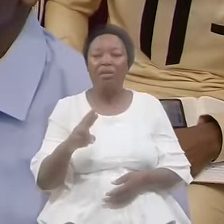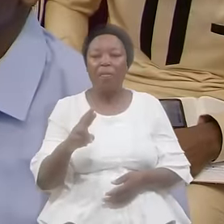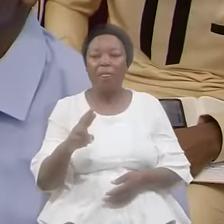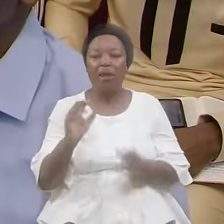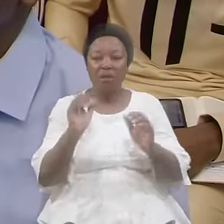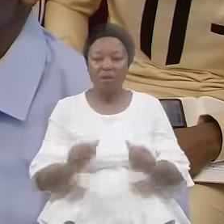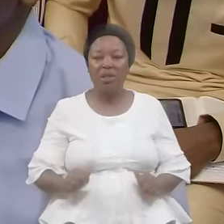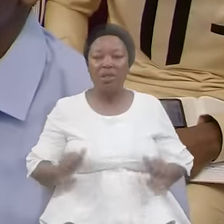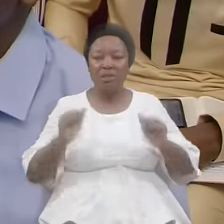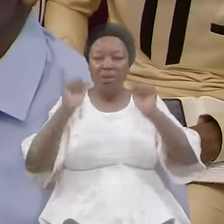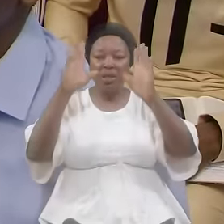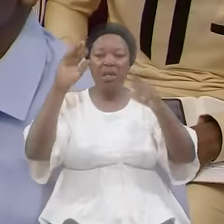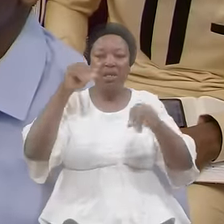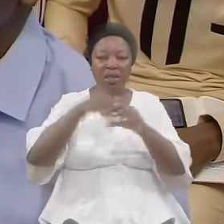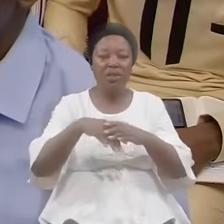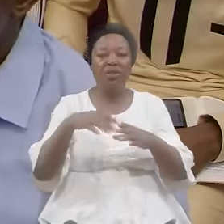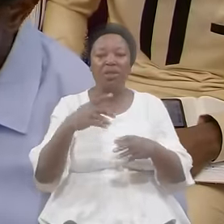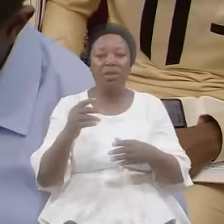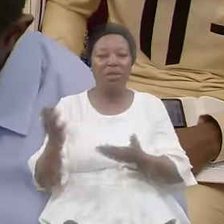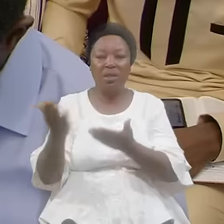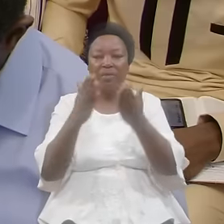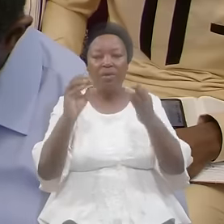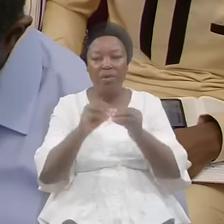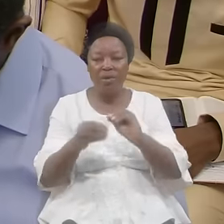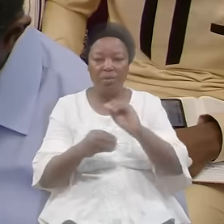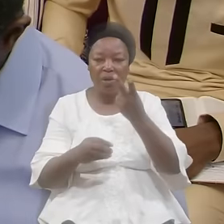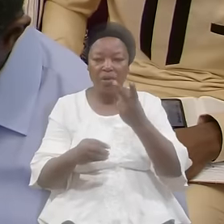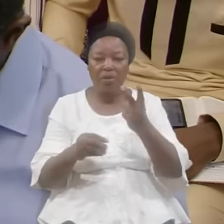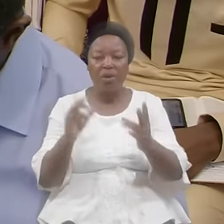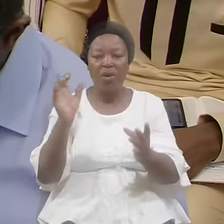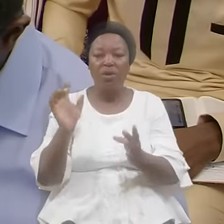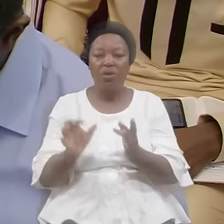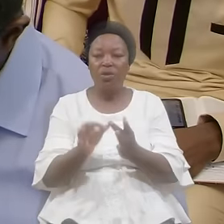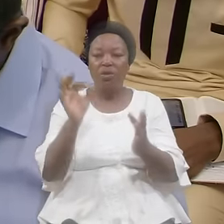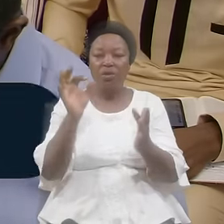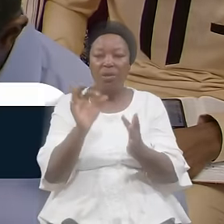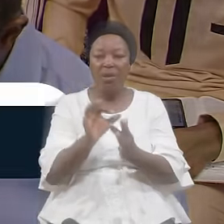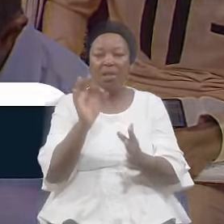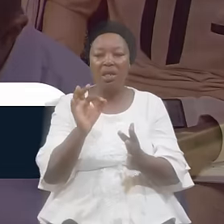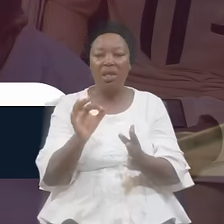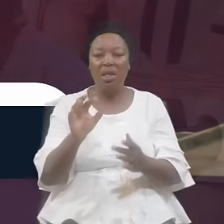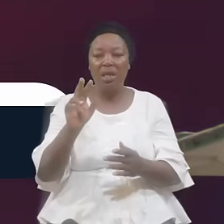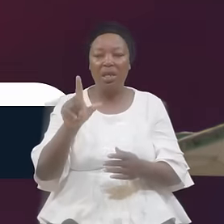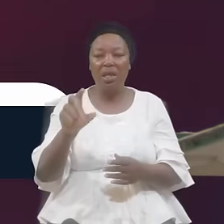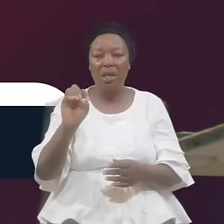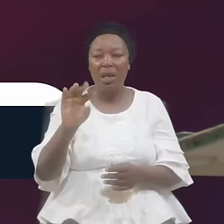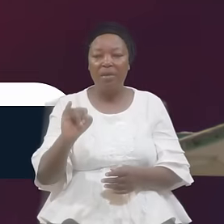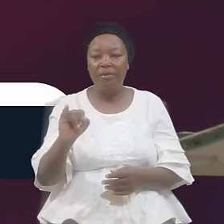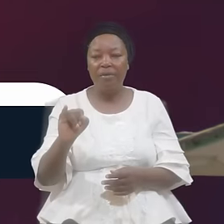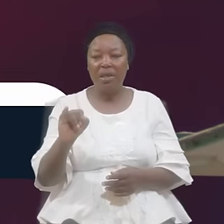Into Service Number Two Choosing Levites Choosing